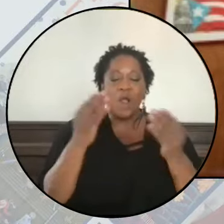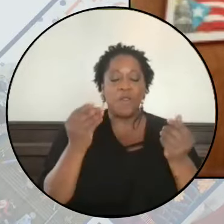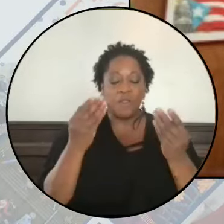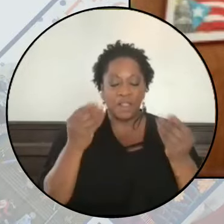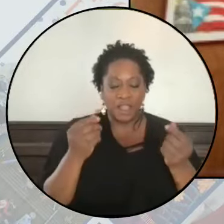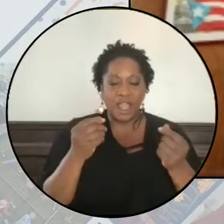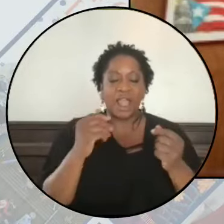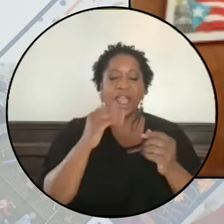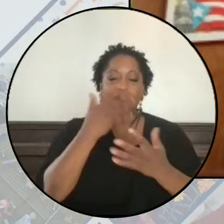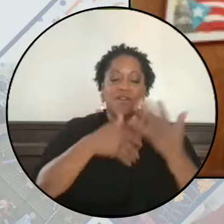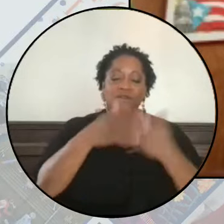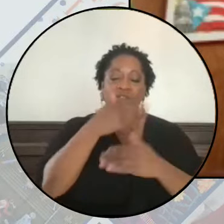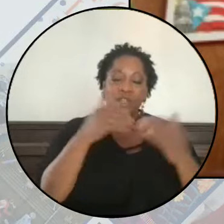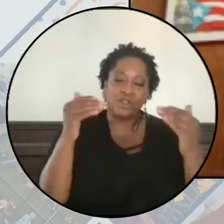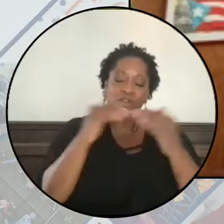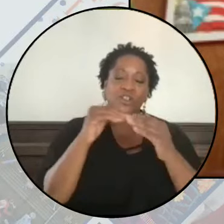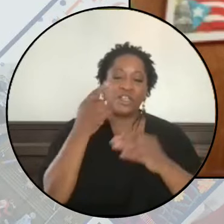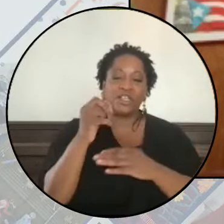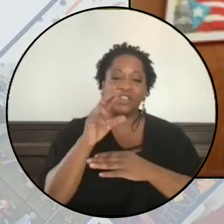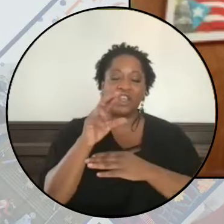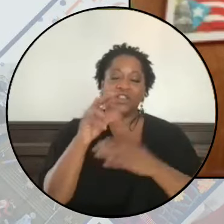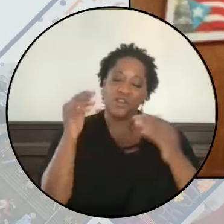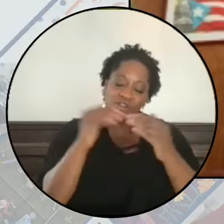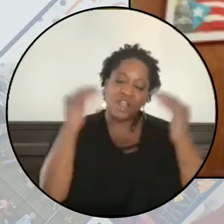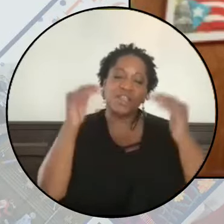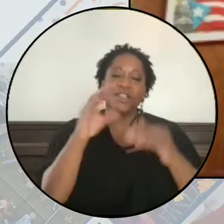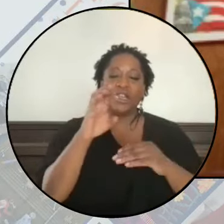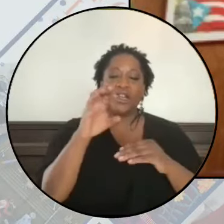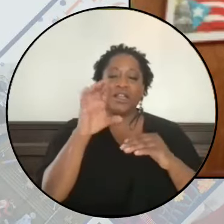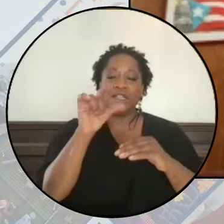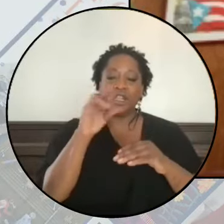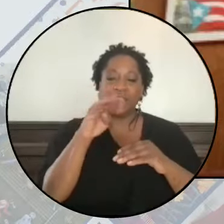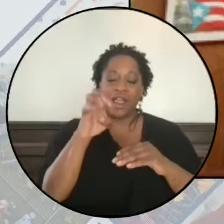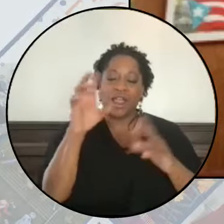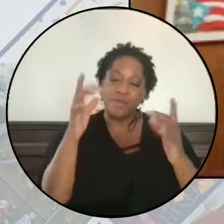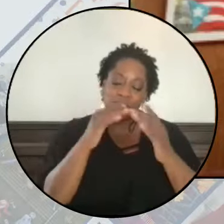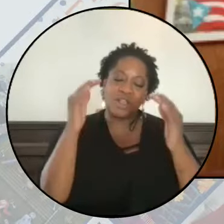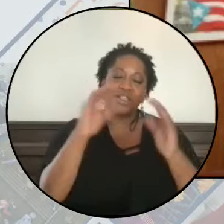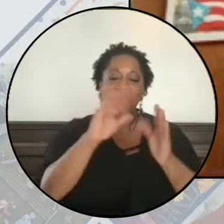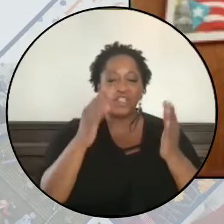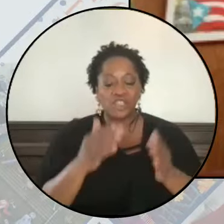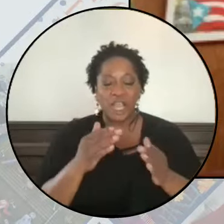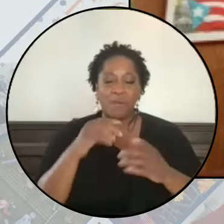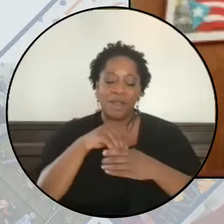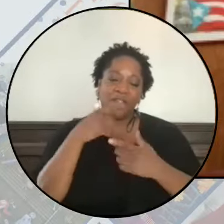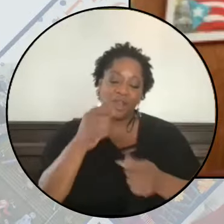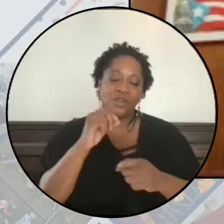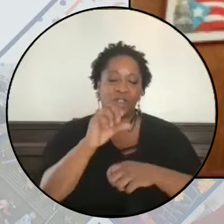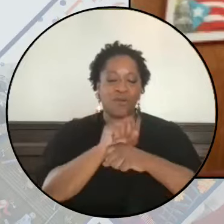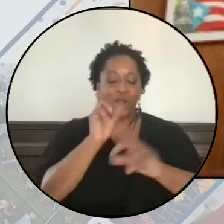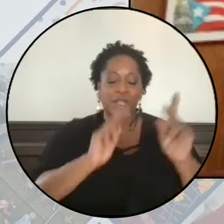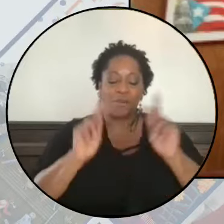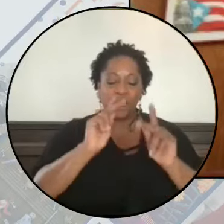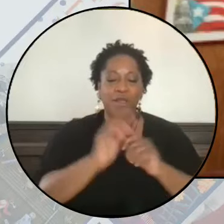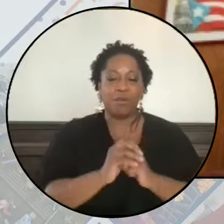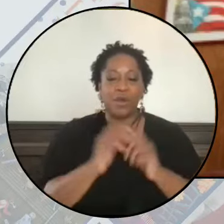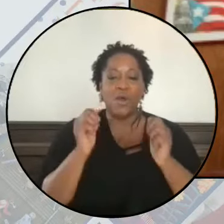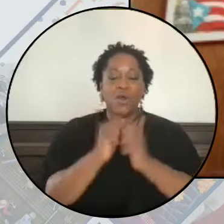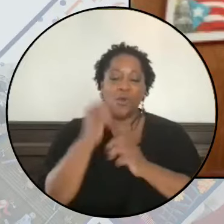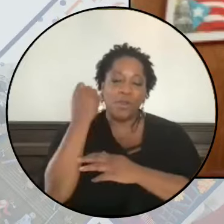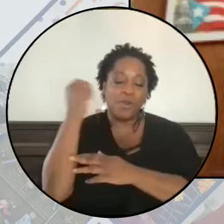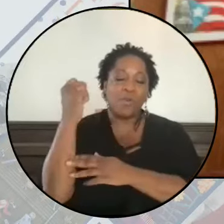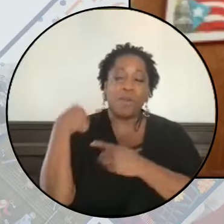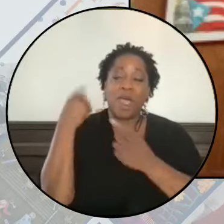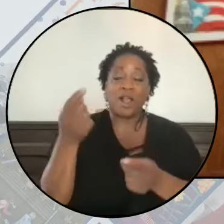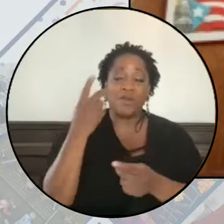justice, for gender justice, for climate justice, shaped in the interest of working people, right? So with the rebellions